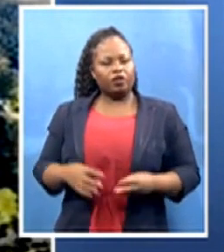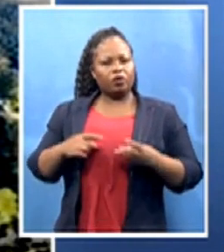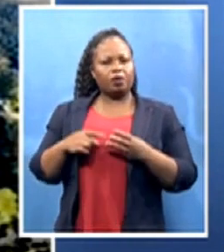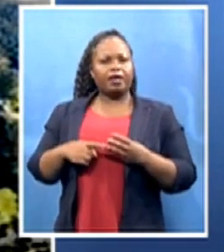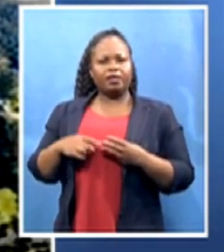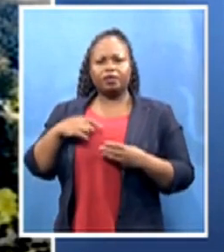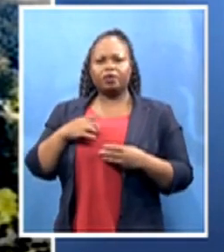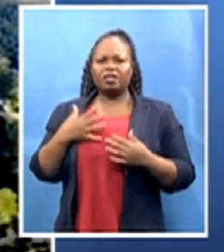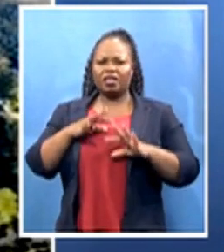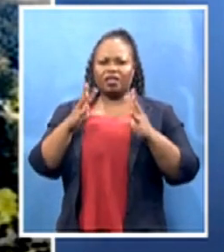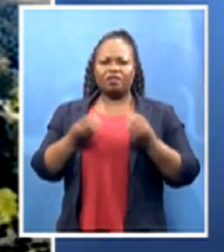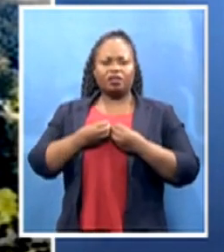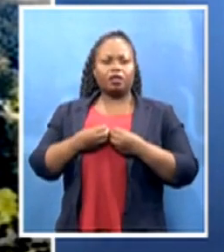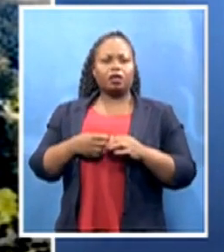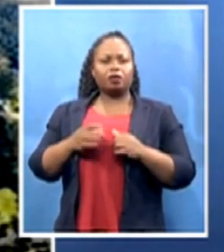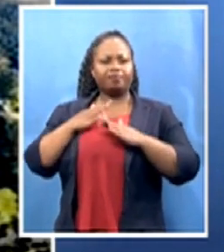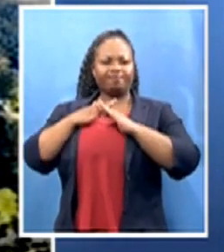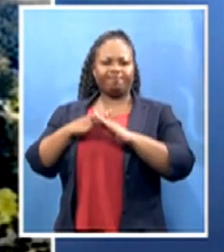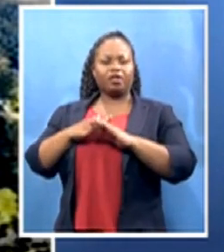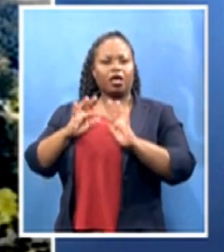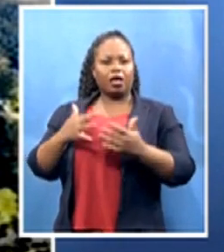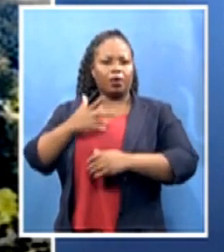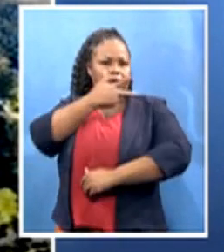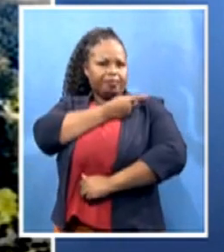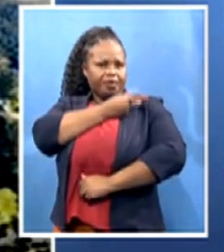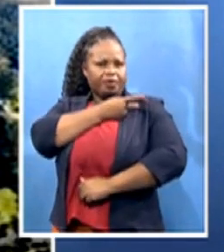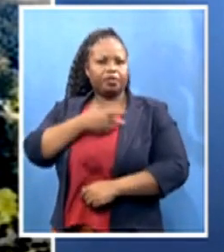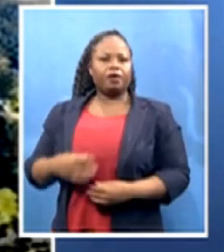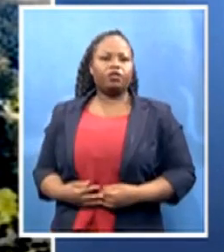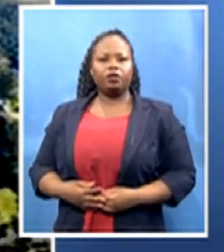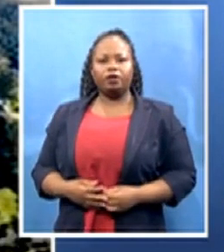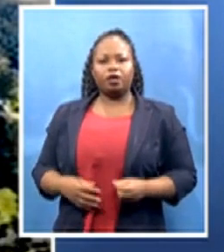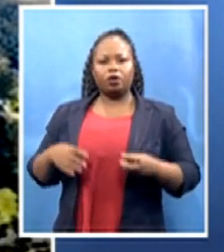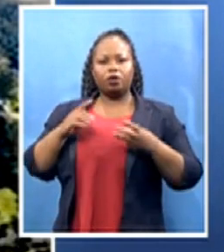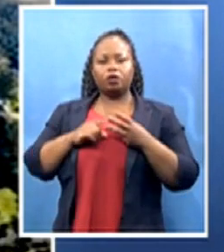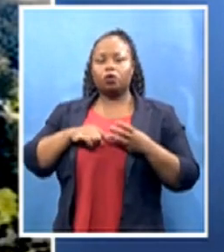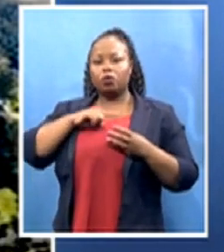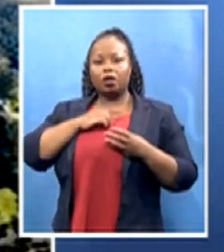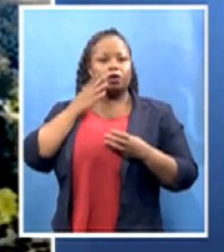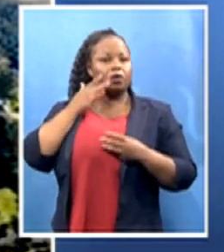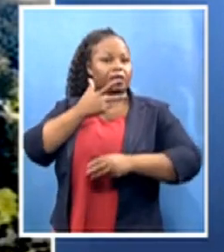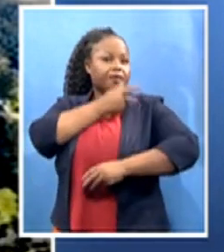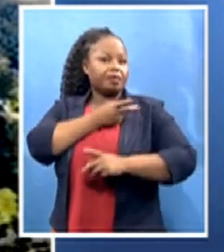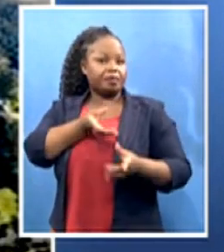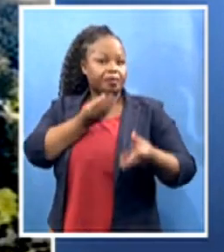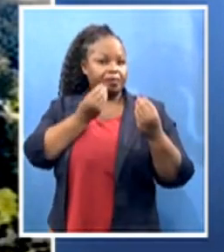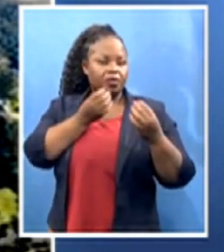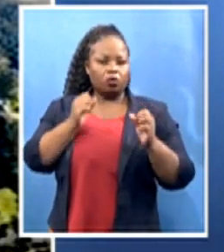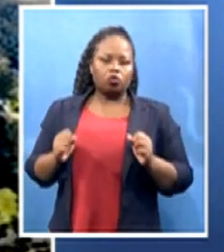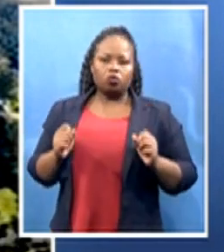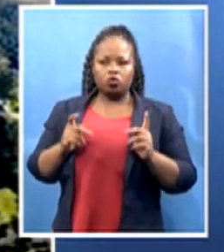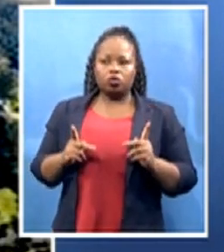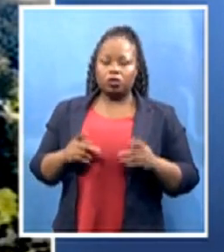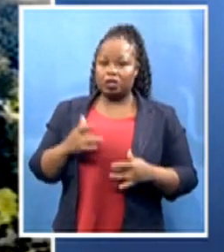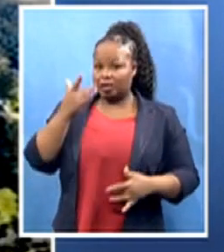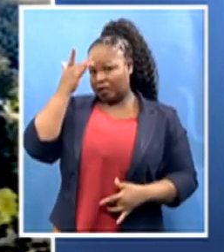So once you are immune with vaccination, then your chances of getting the disease at all are